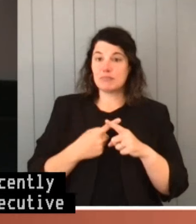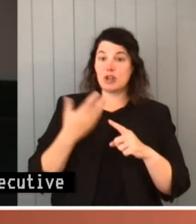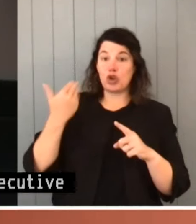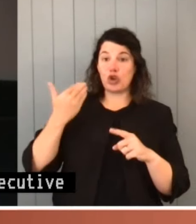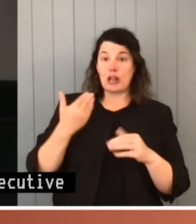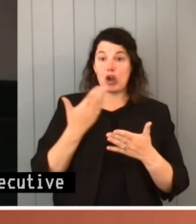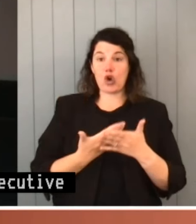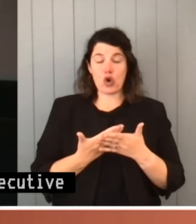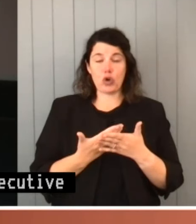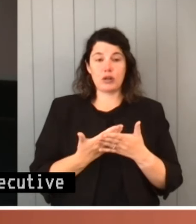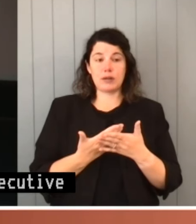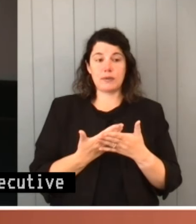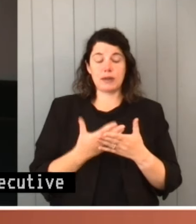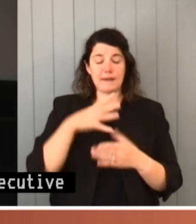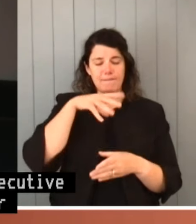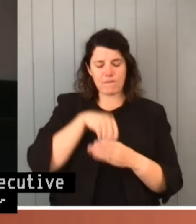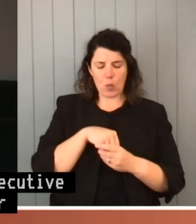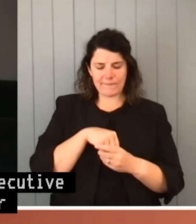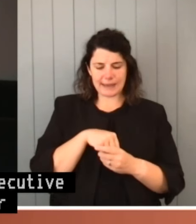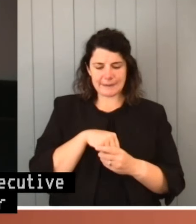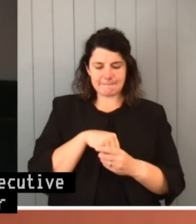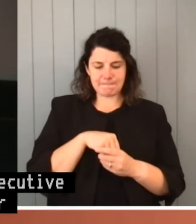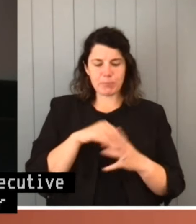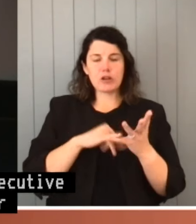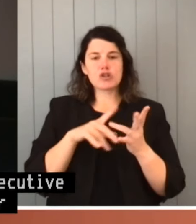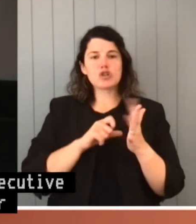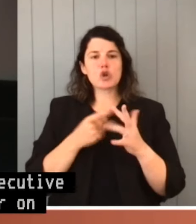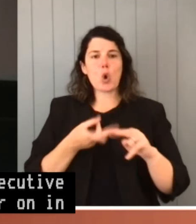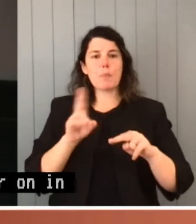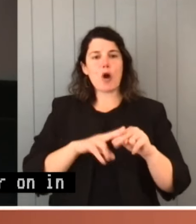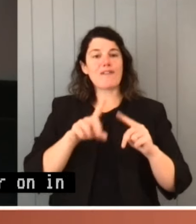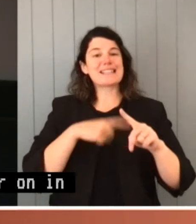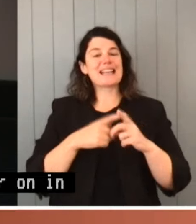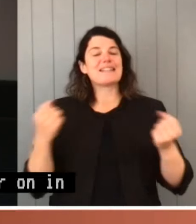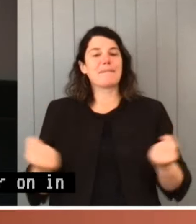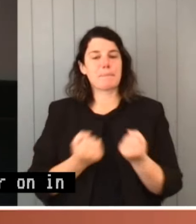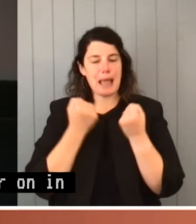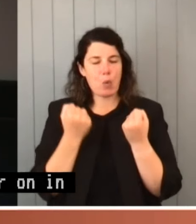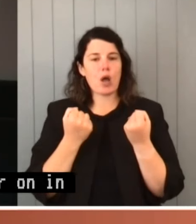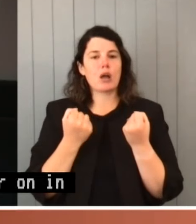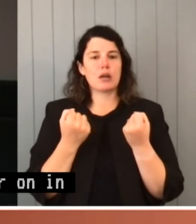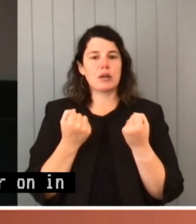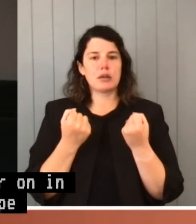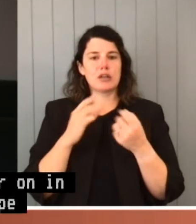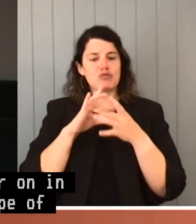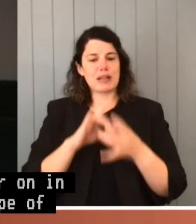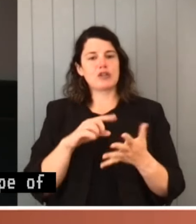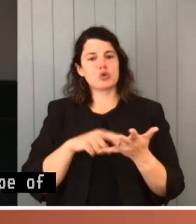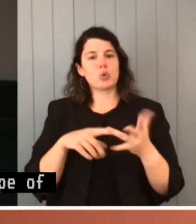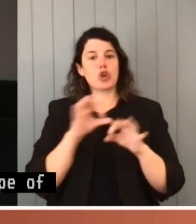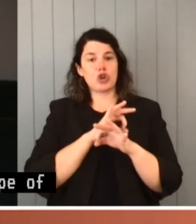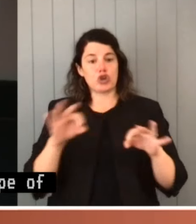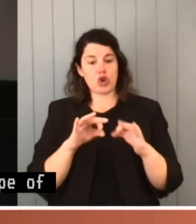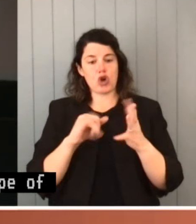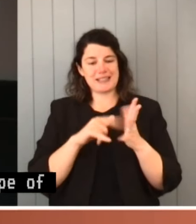involving the scope of executive power in relation to non-statutory interdiction